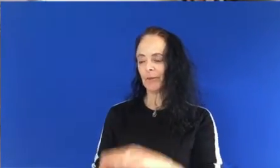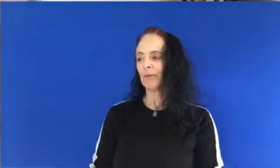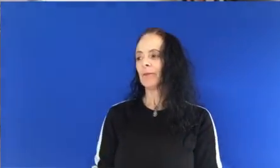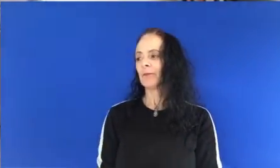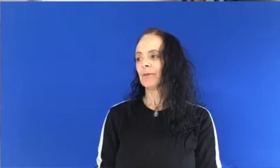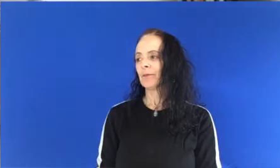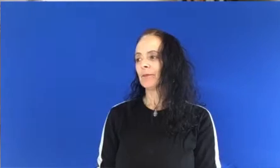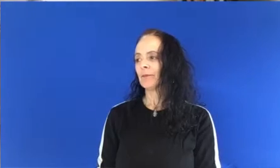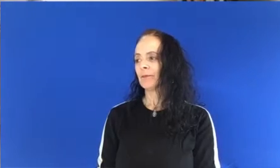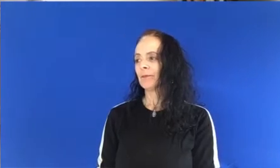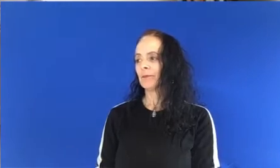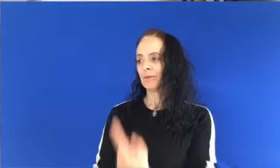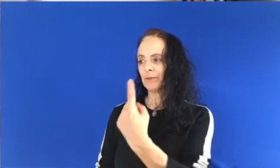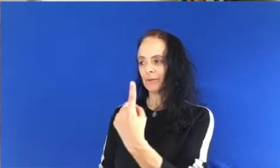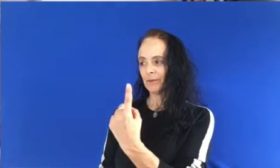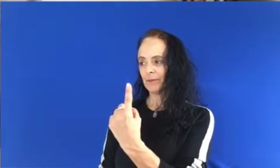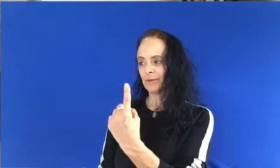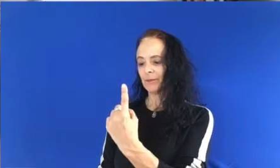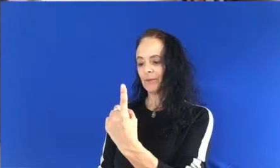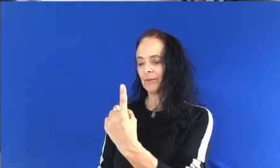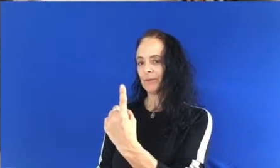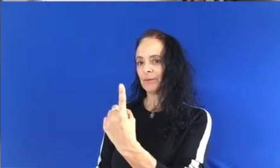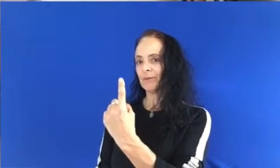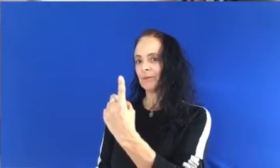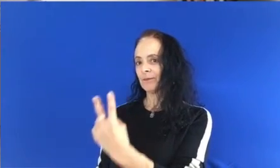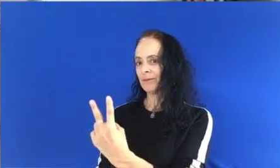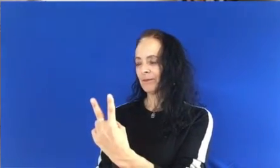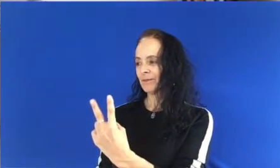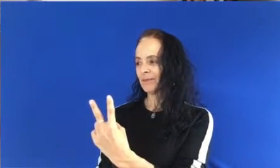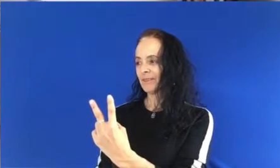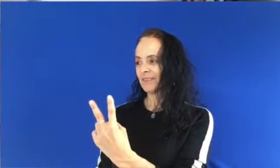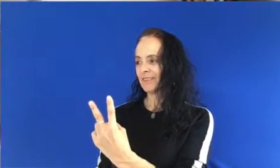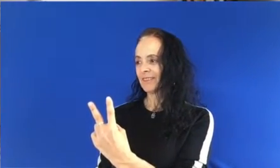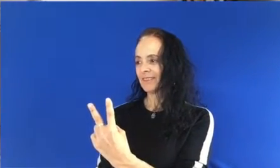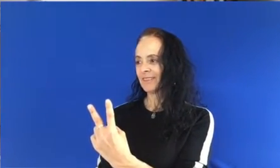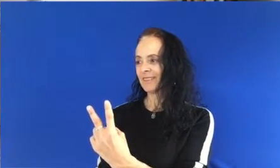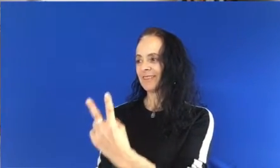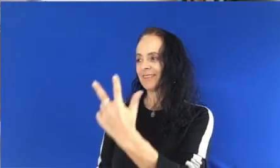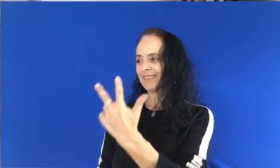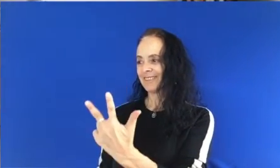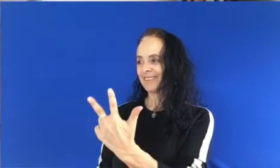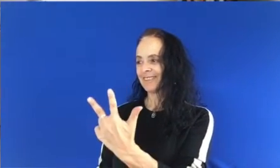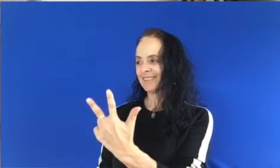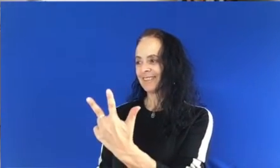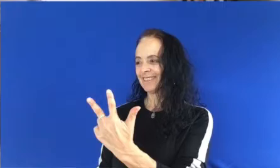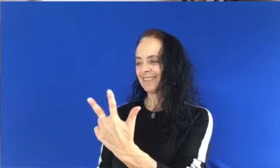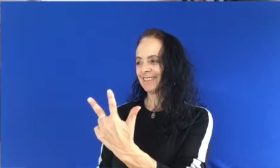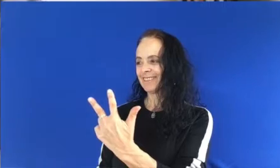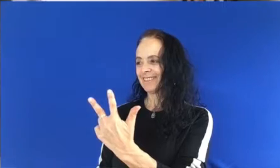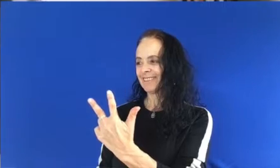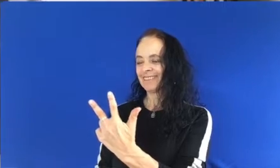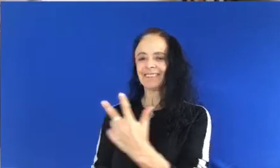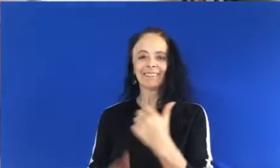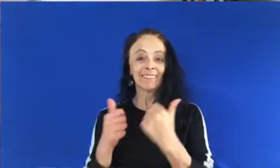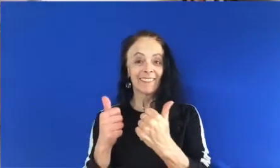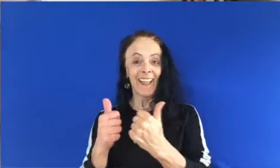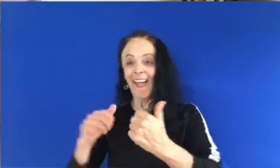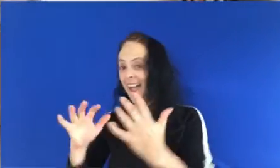Ginga juntos. One, two, three.